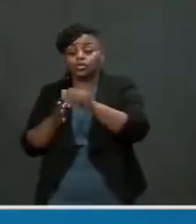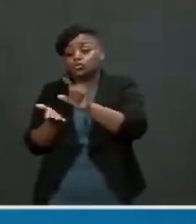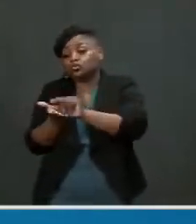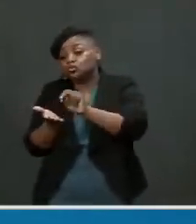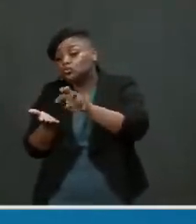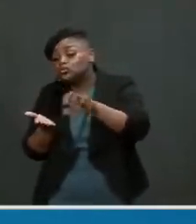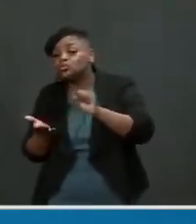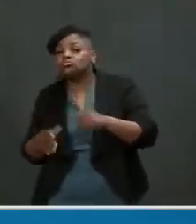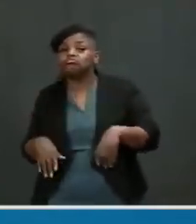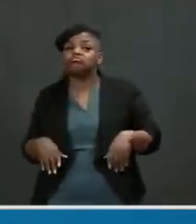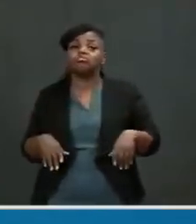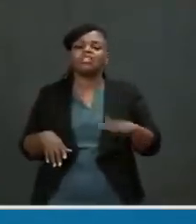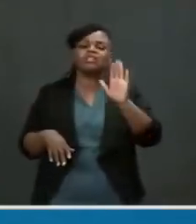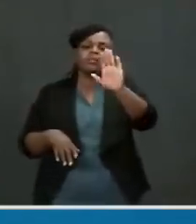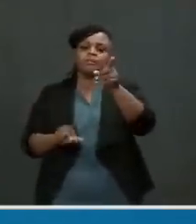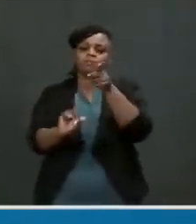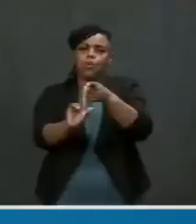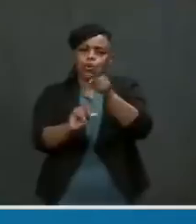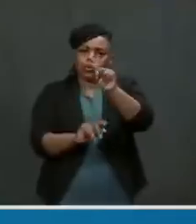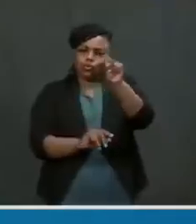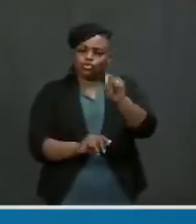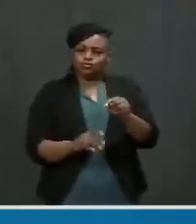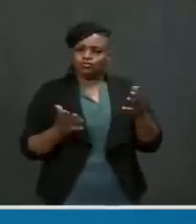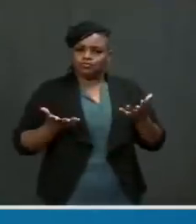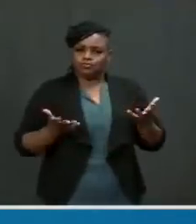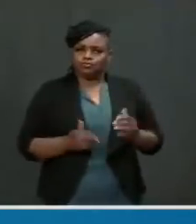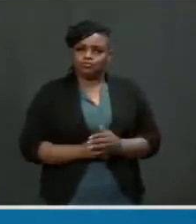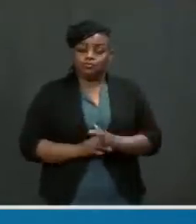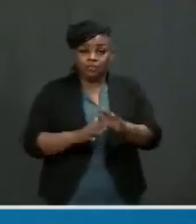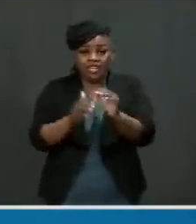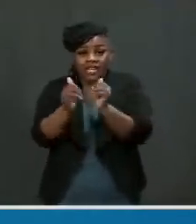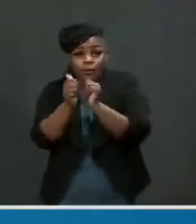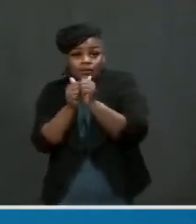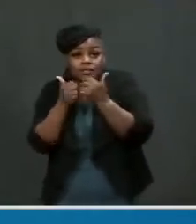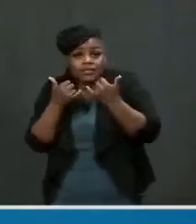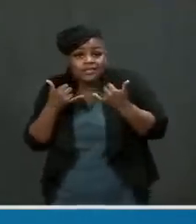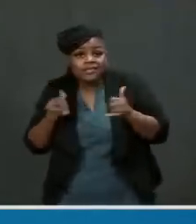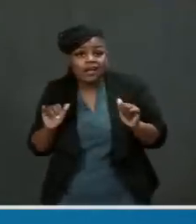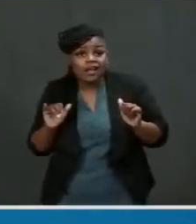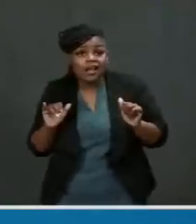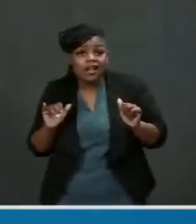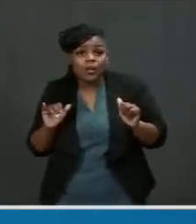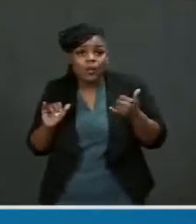we are keeping or losing our competitive edge as a nation.